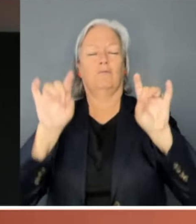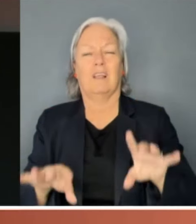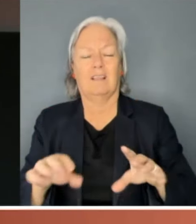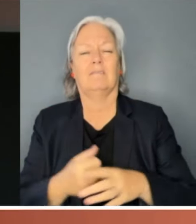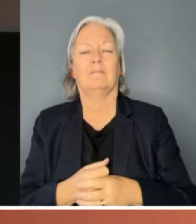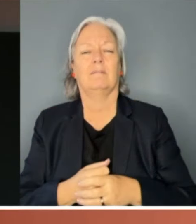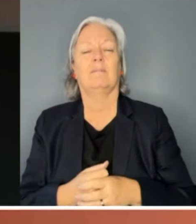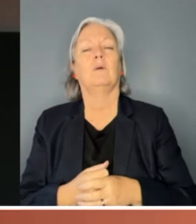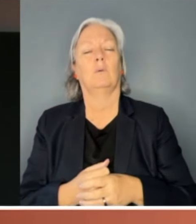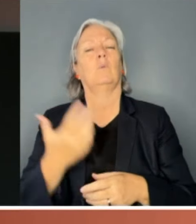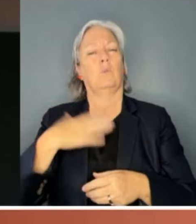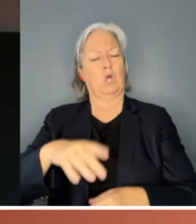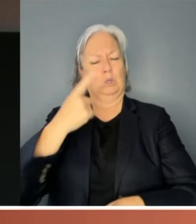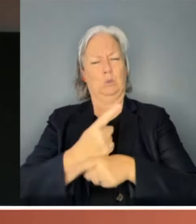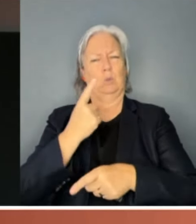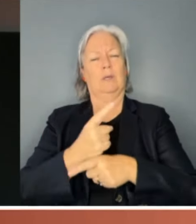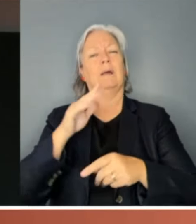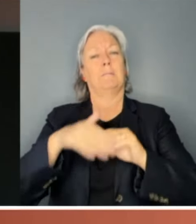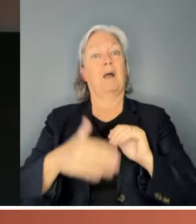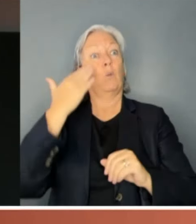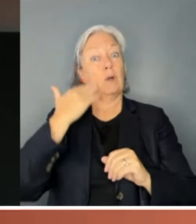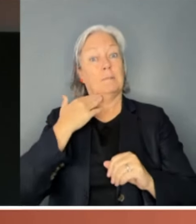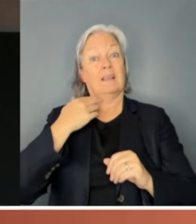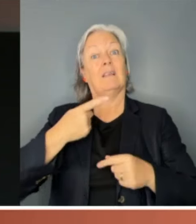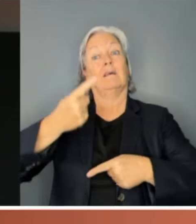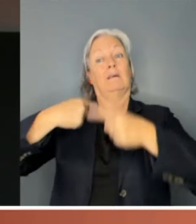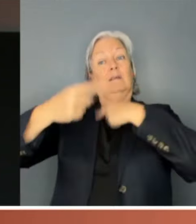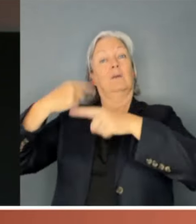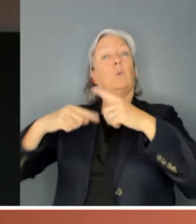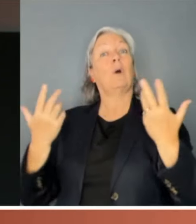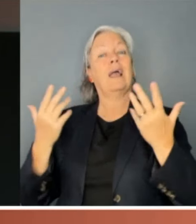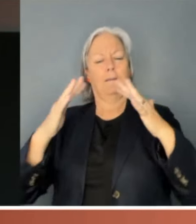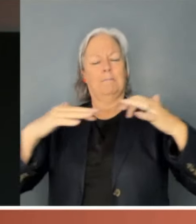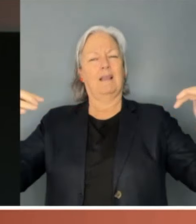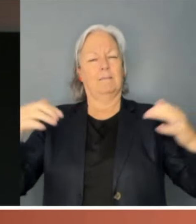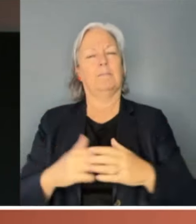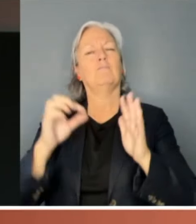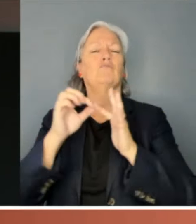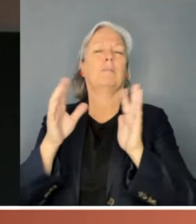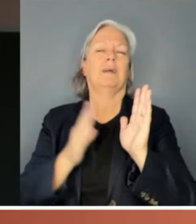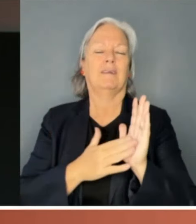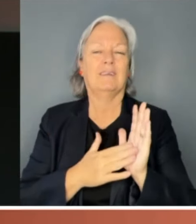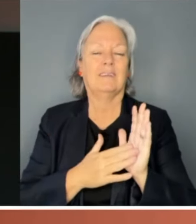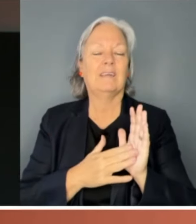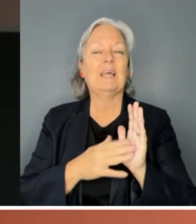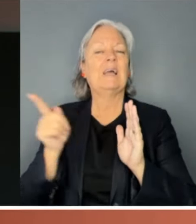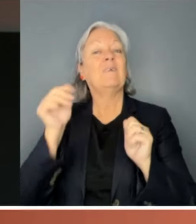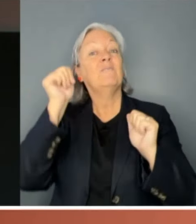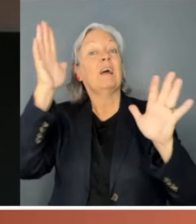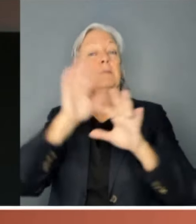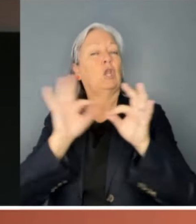right back to Parliament. The PM at the time famously didn't join the conversation.